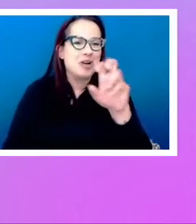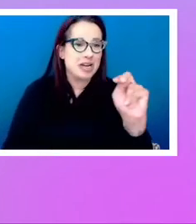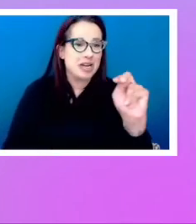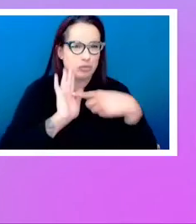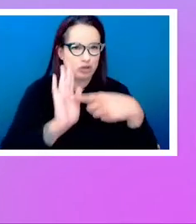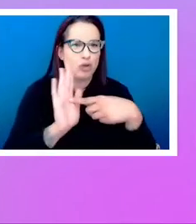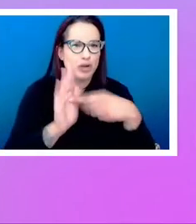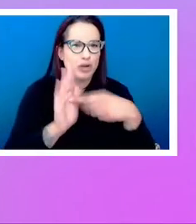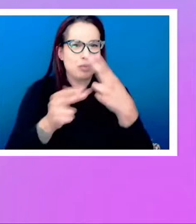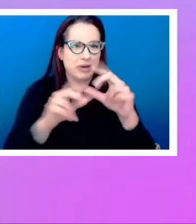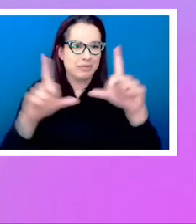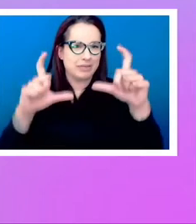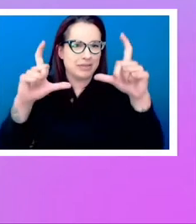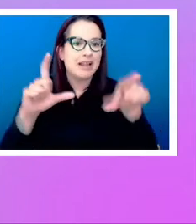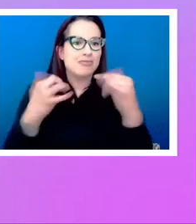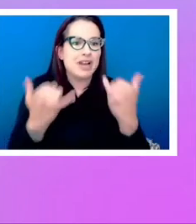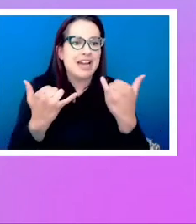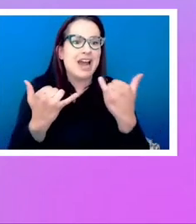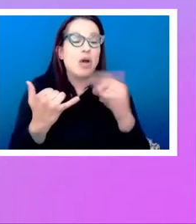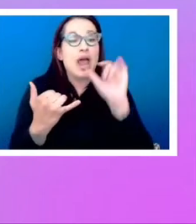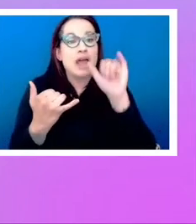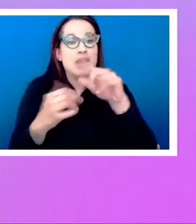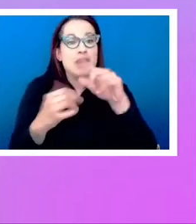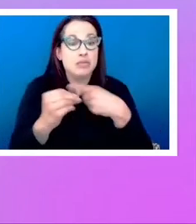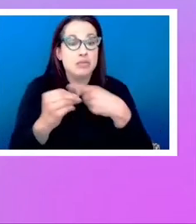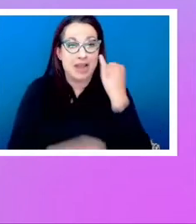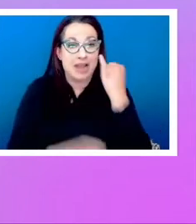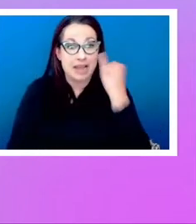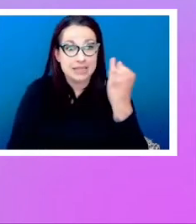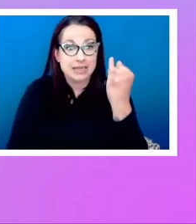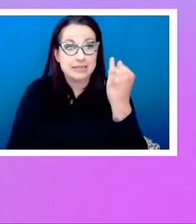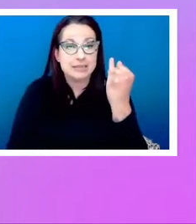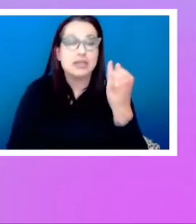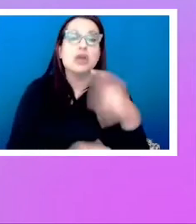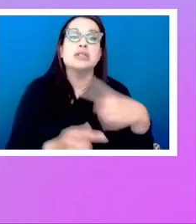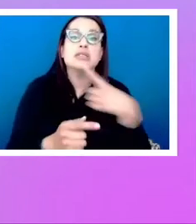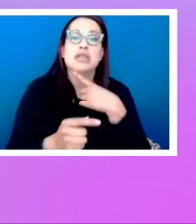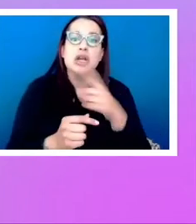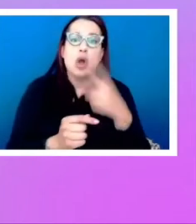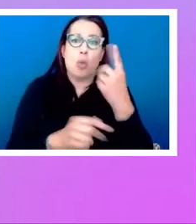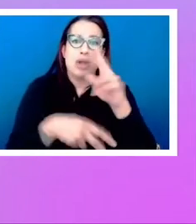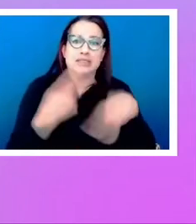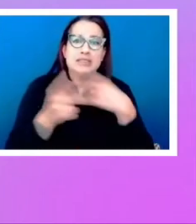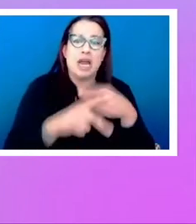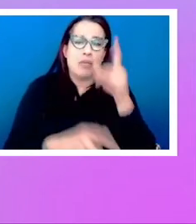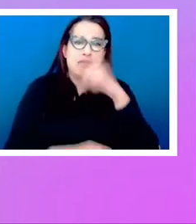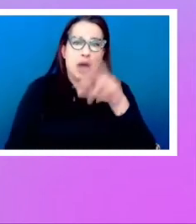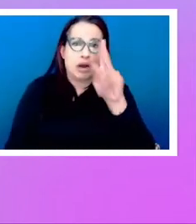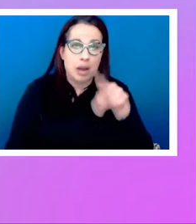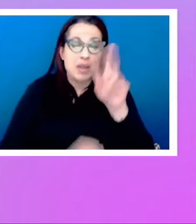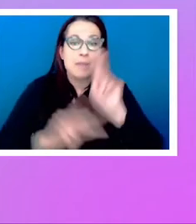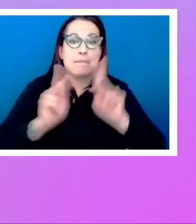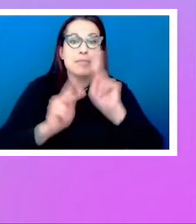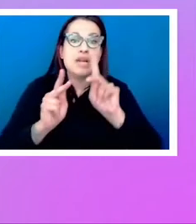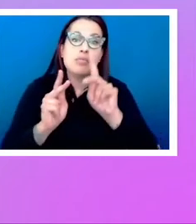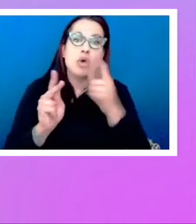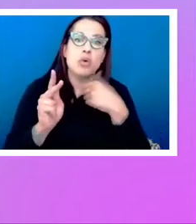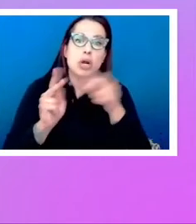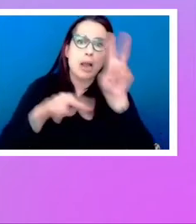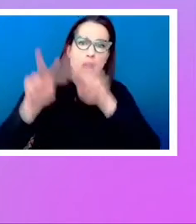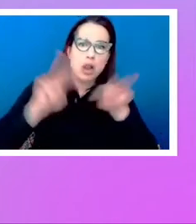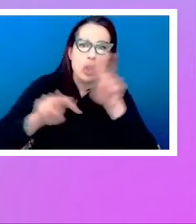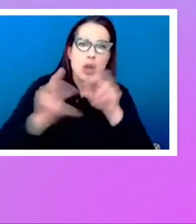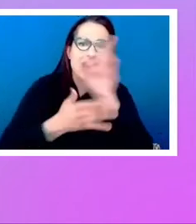here. And that was all about this idea. You know, it was one set of markup and people would come along and they design a style sheet that would